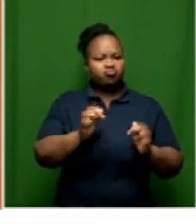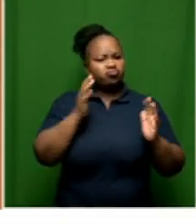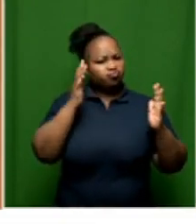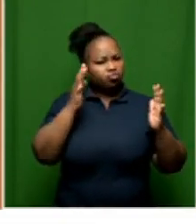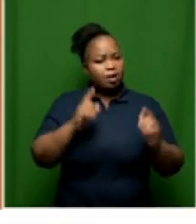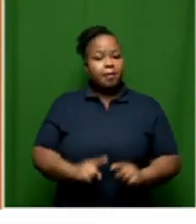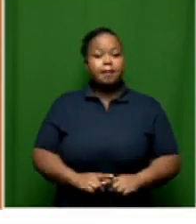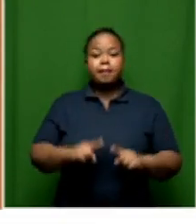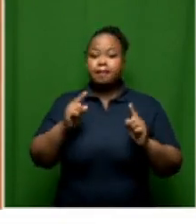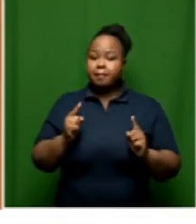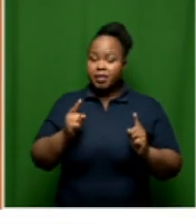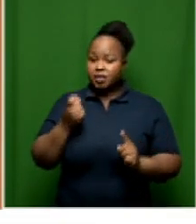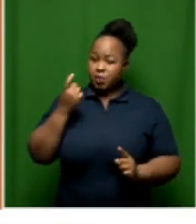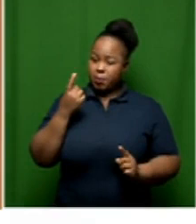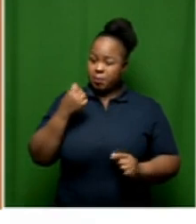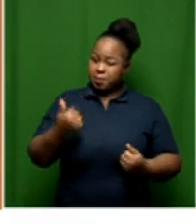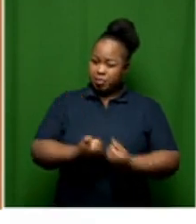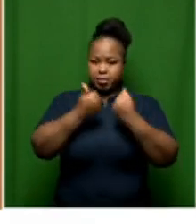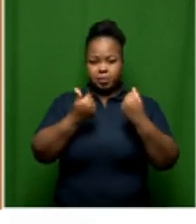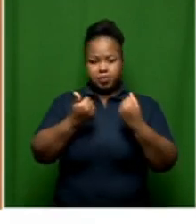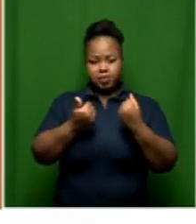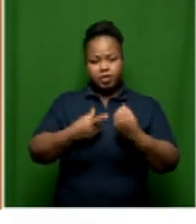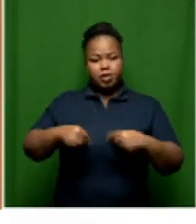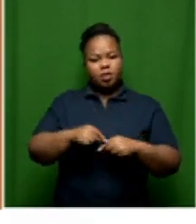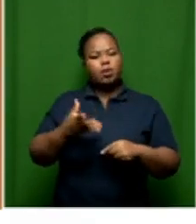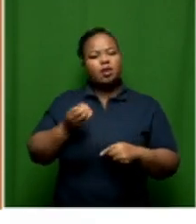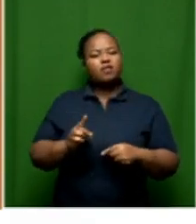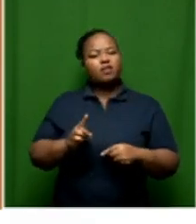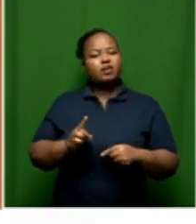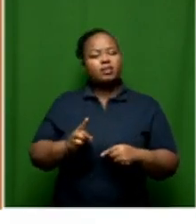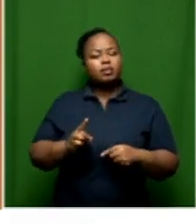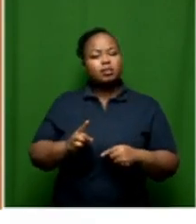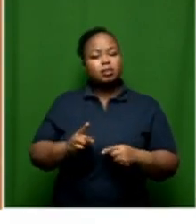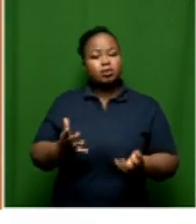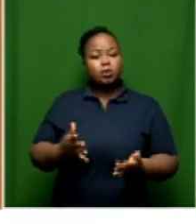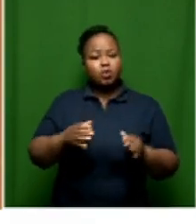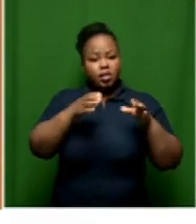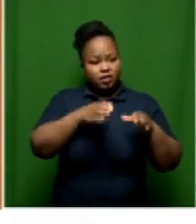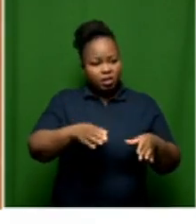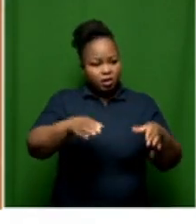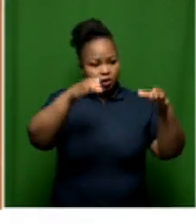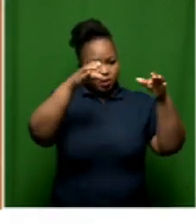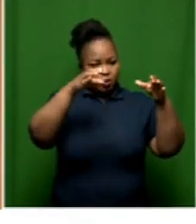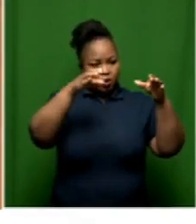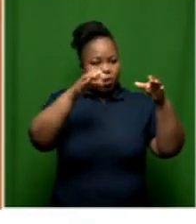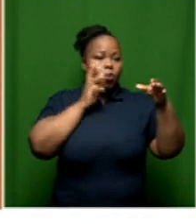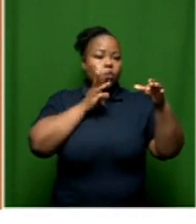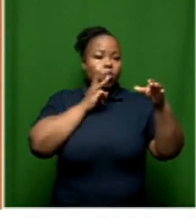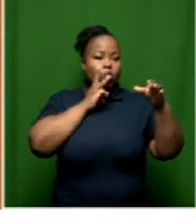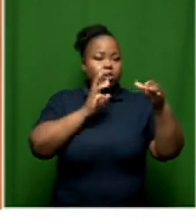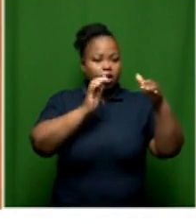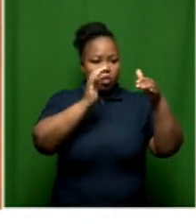one of the biggest or a challenge that is sitting there is when do we know when the tank run dry? Yeah.